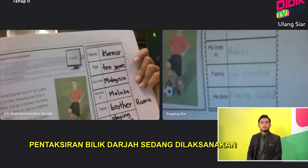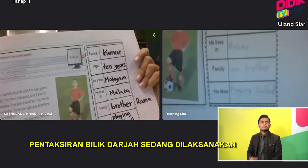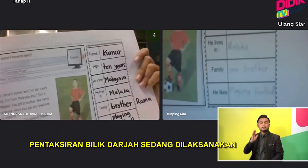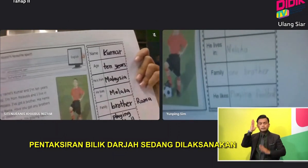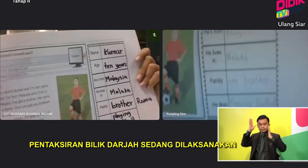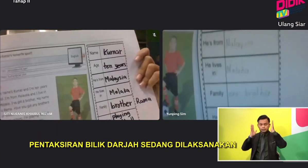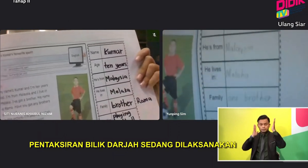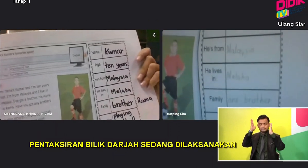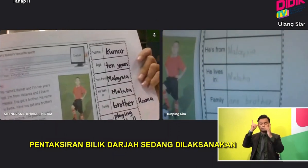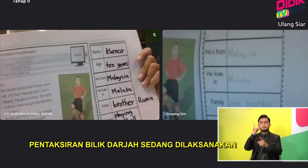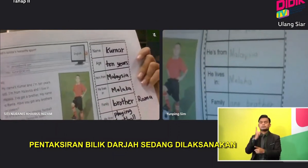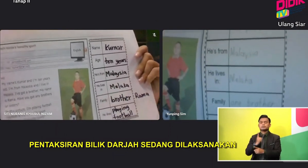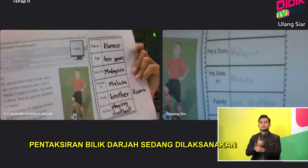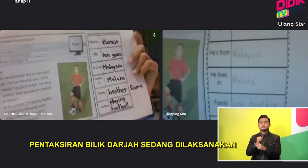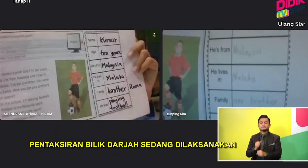Okay.